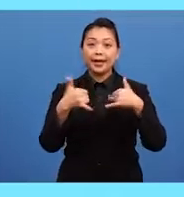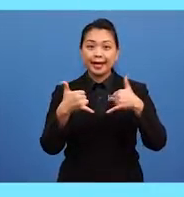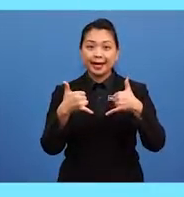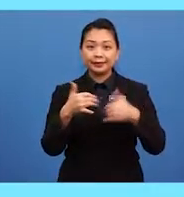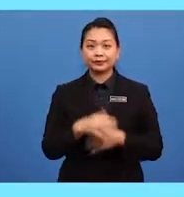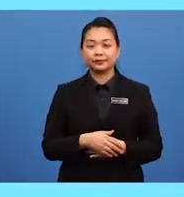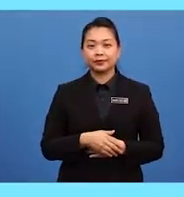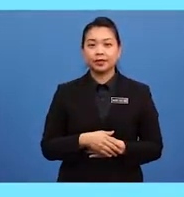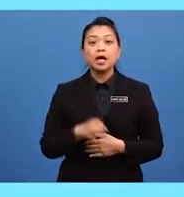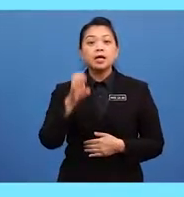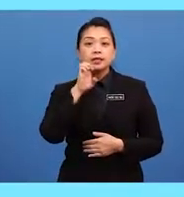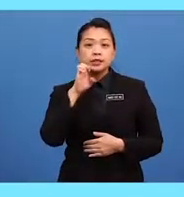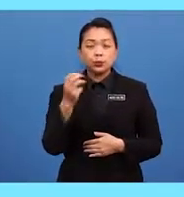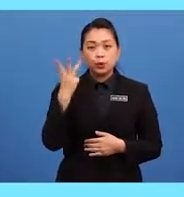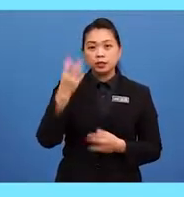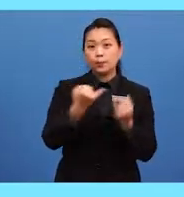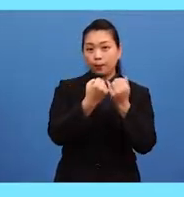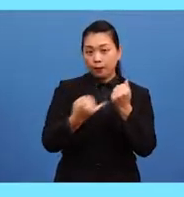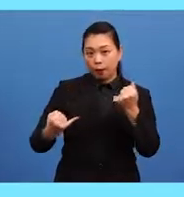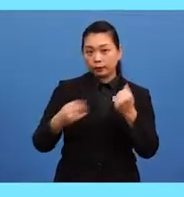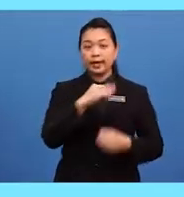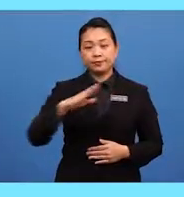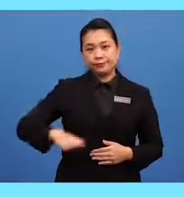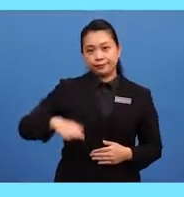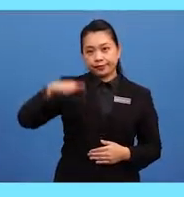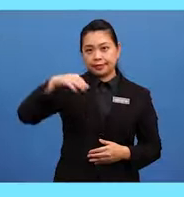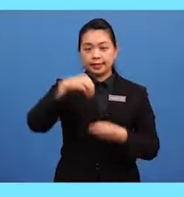She was born and raised, inshallah.